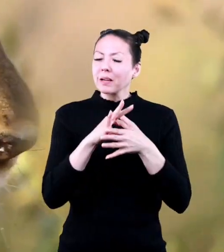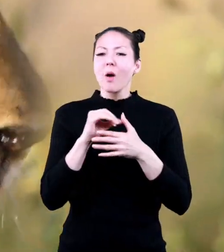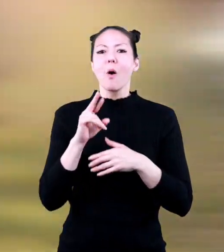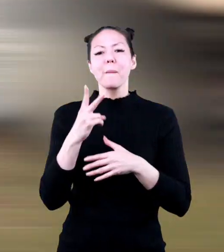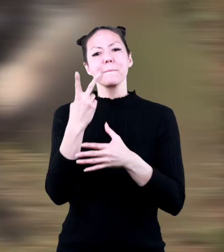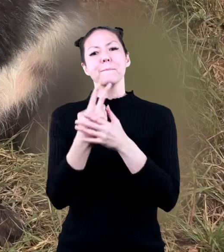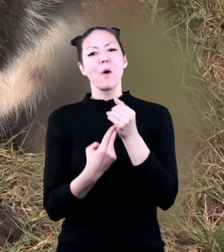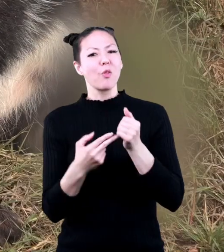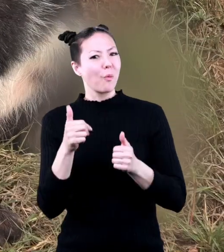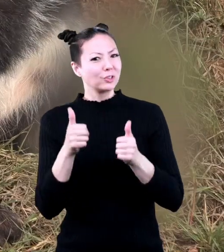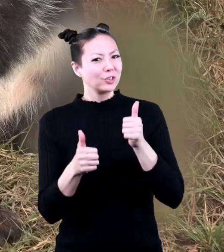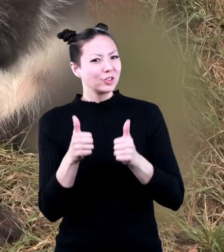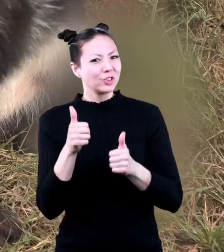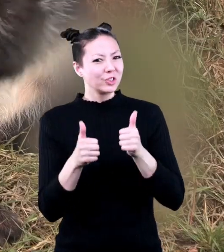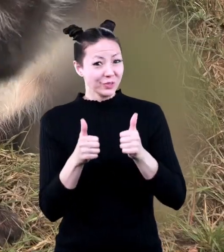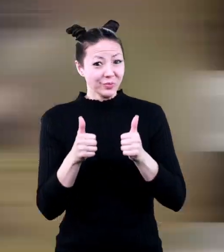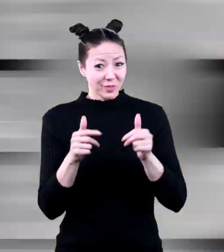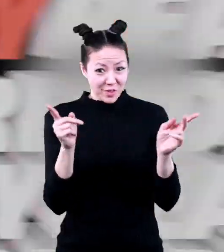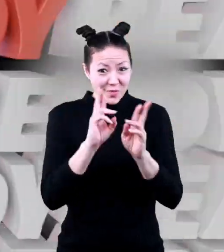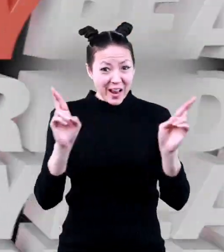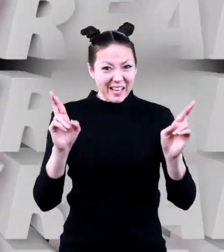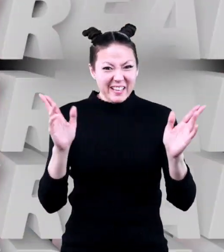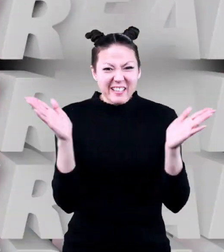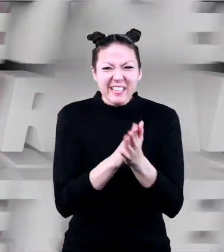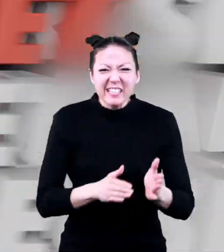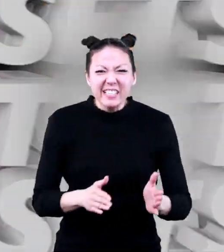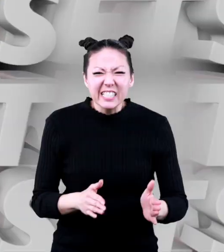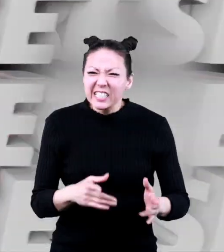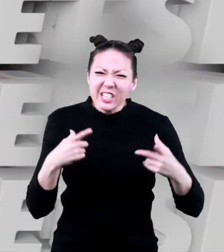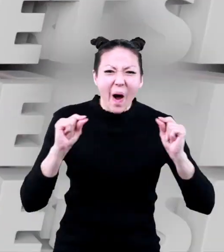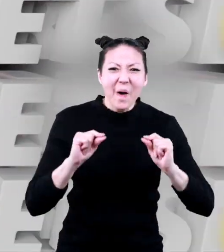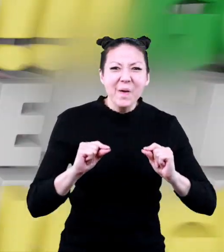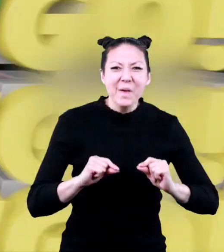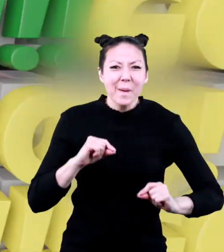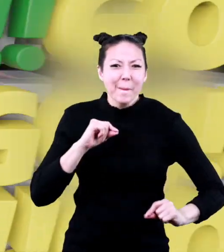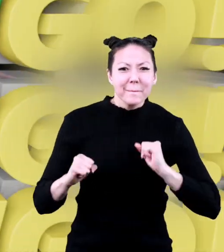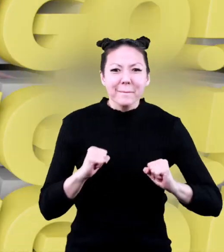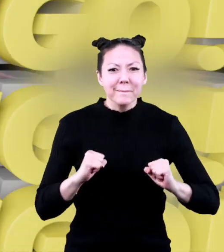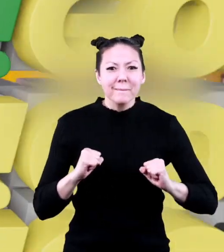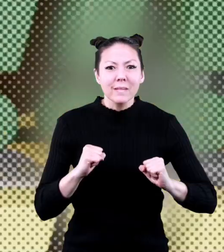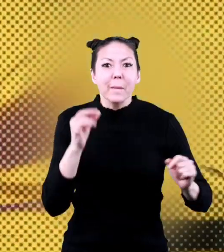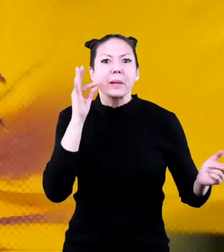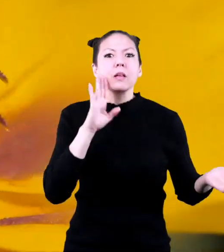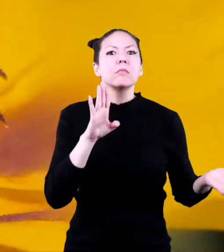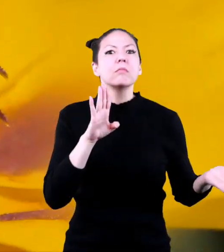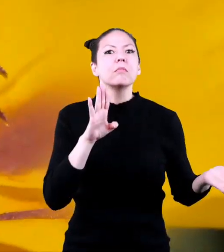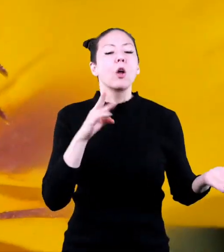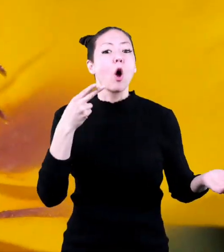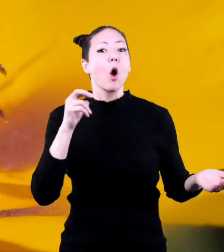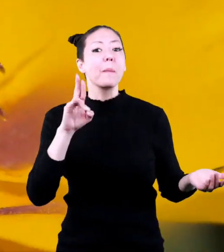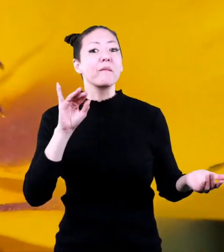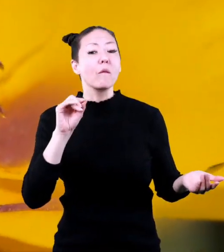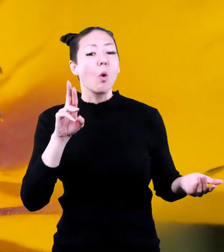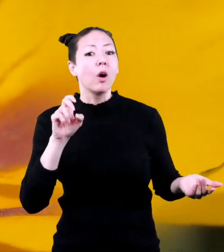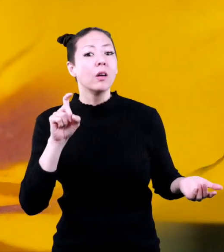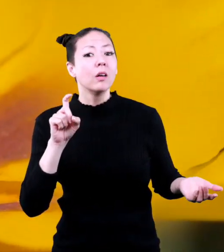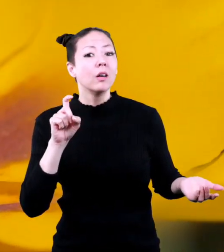or an omnivore. Ready, set, go! Bee,